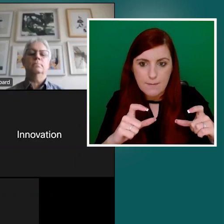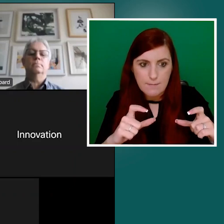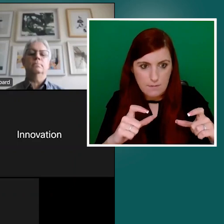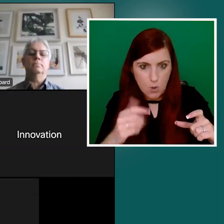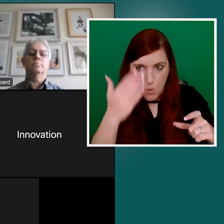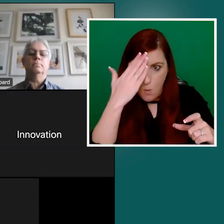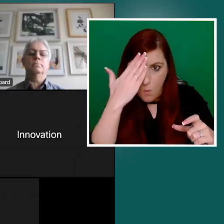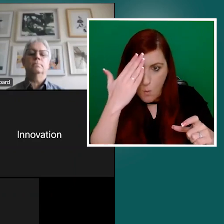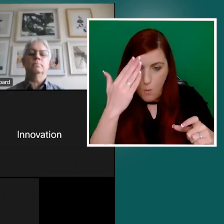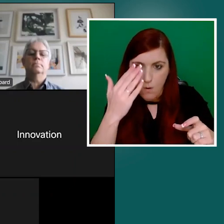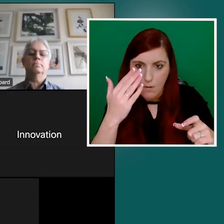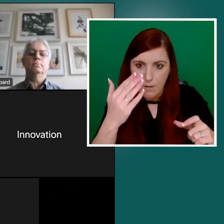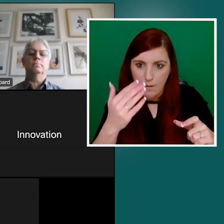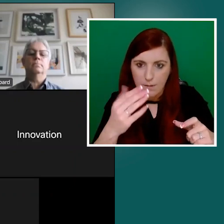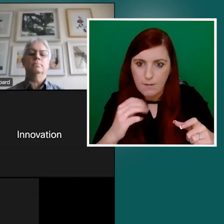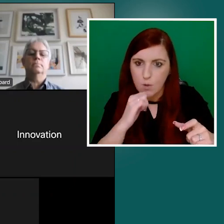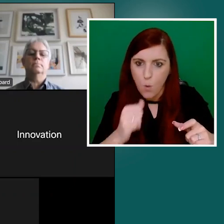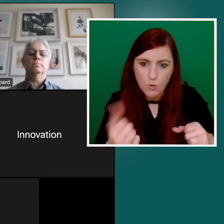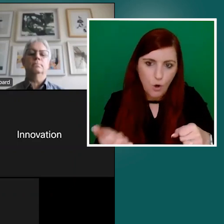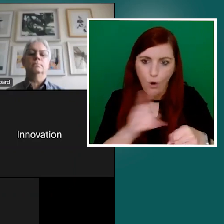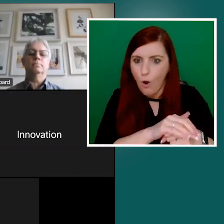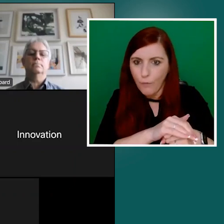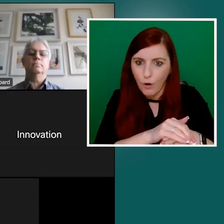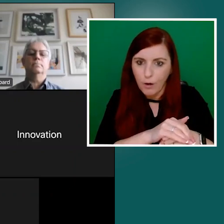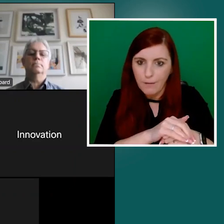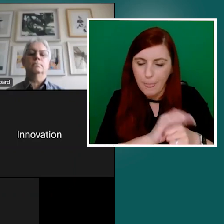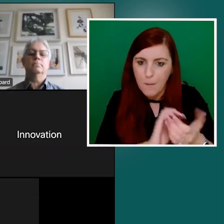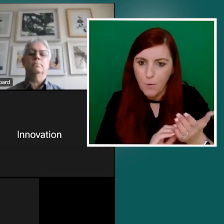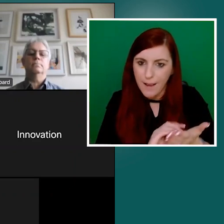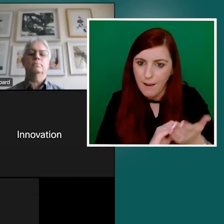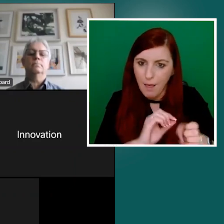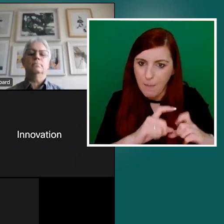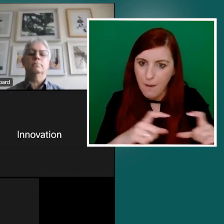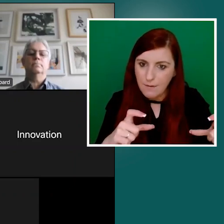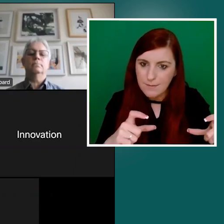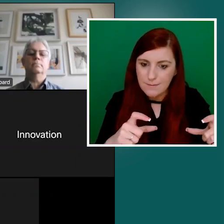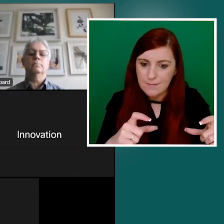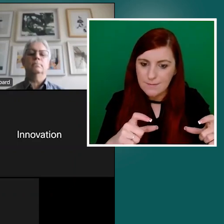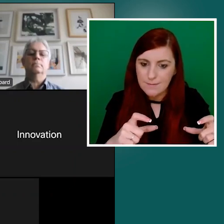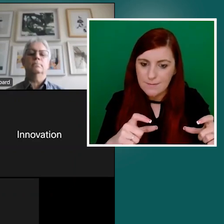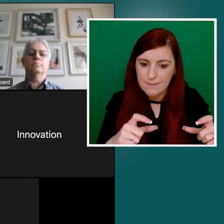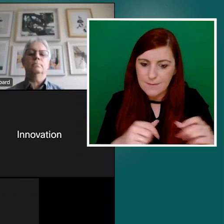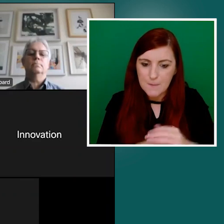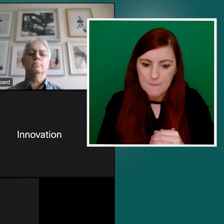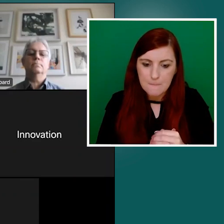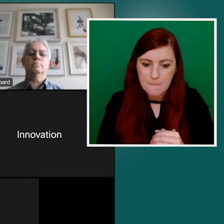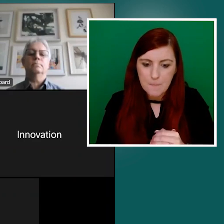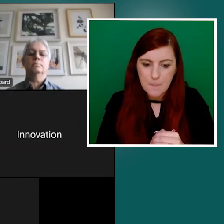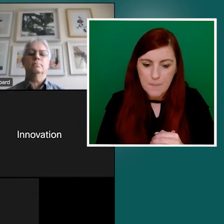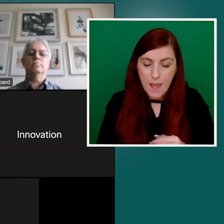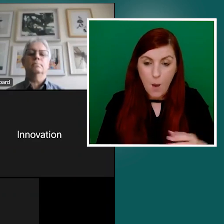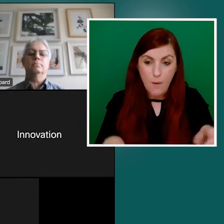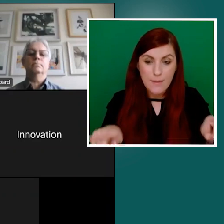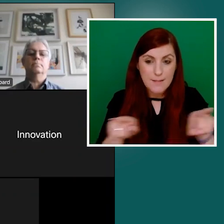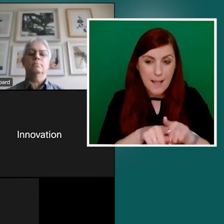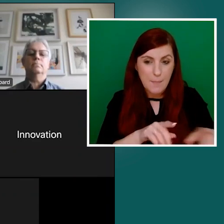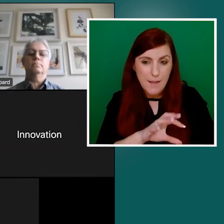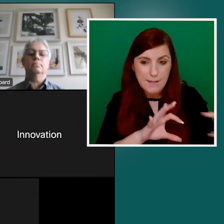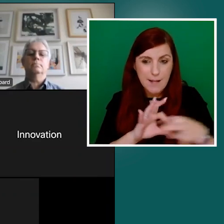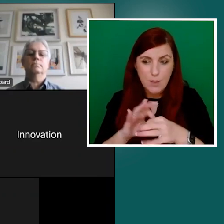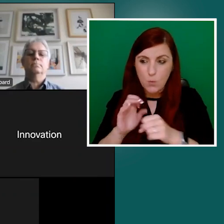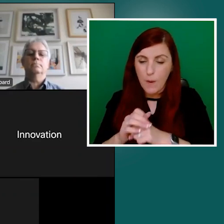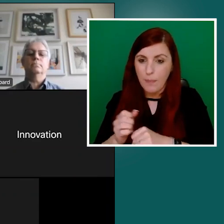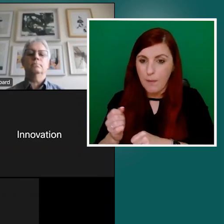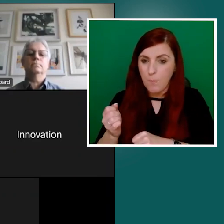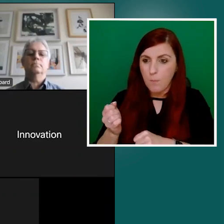a sticky label over the Braille on the box. Now, equally, that goes back to the provision, for example. Another